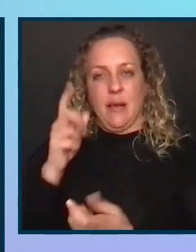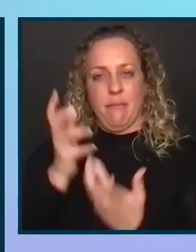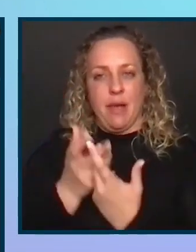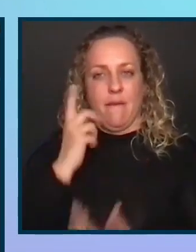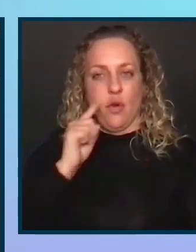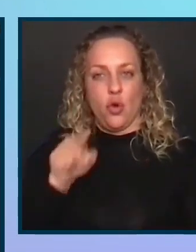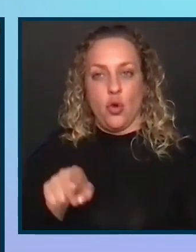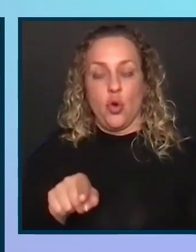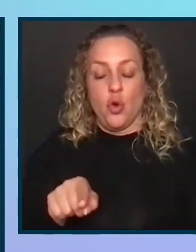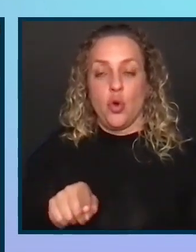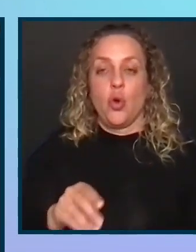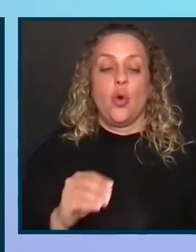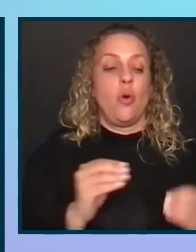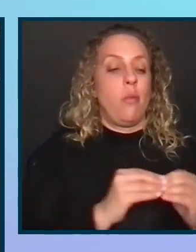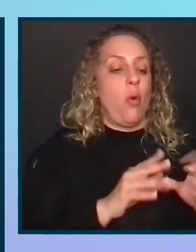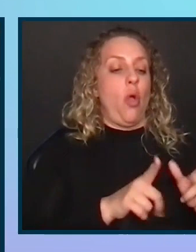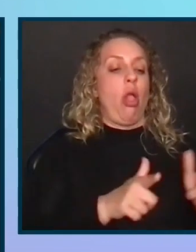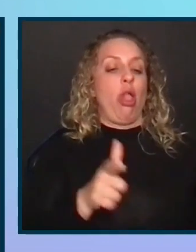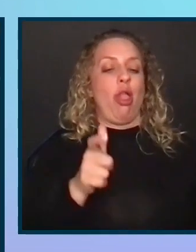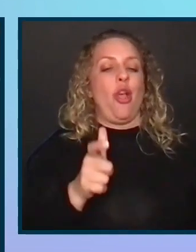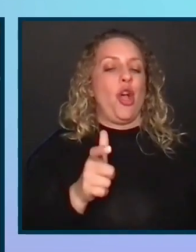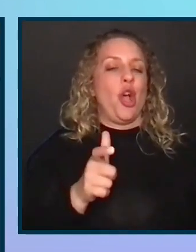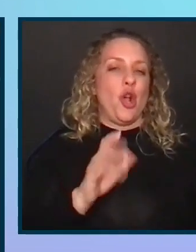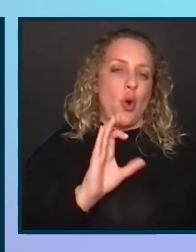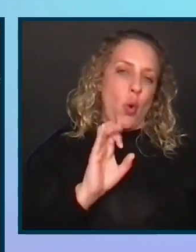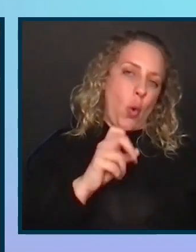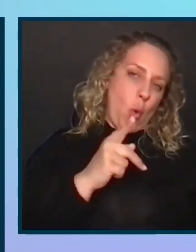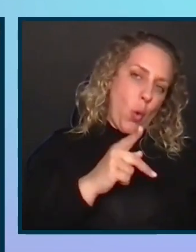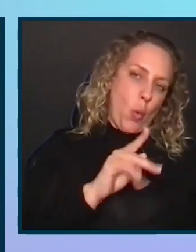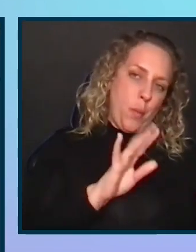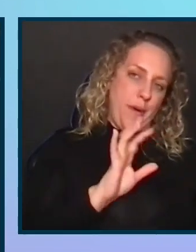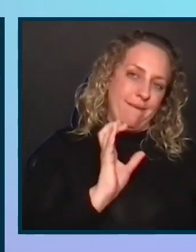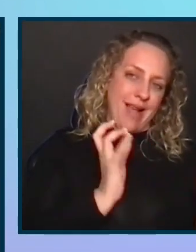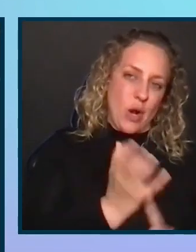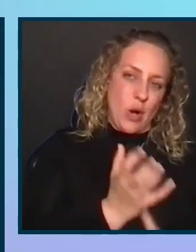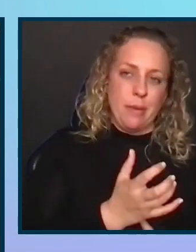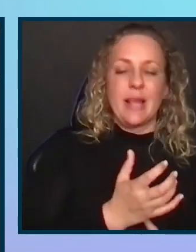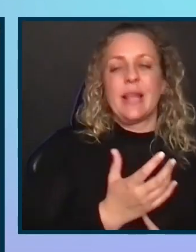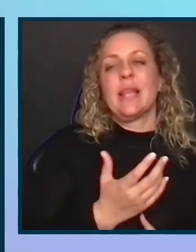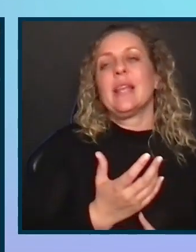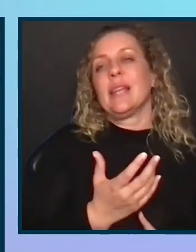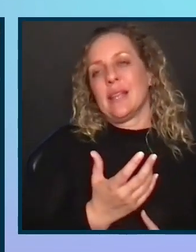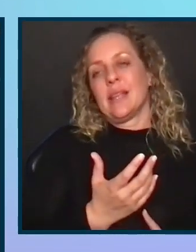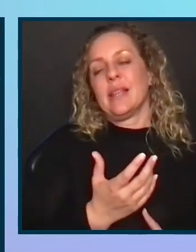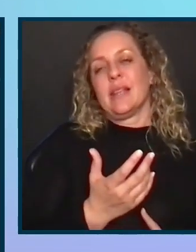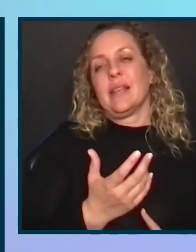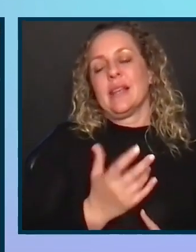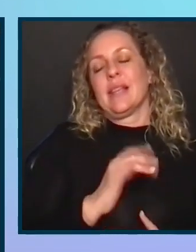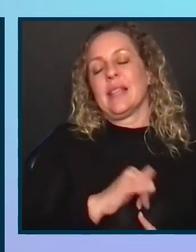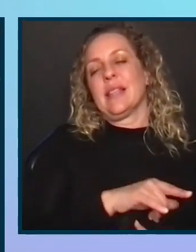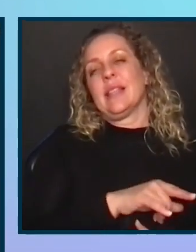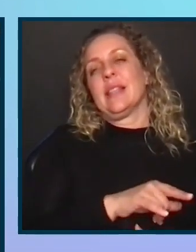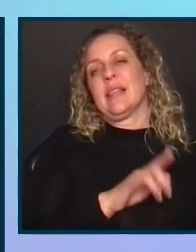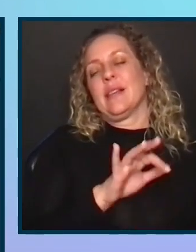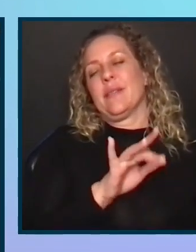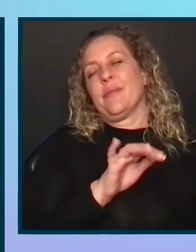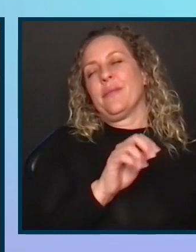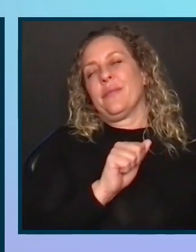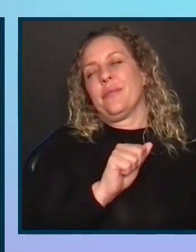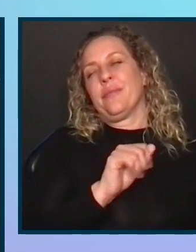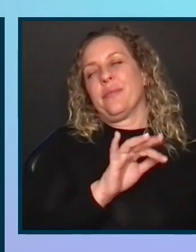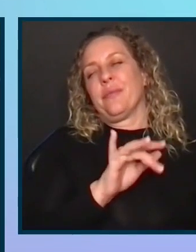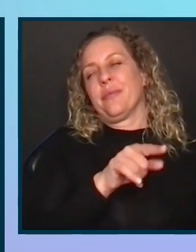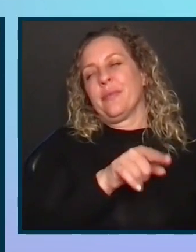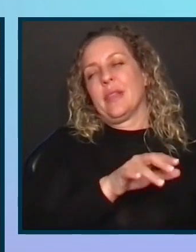If you're working in a more larger corporate environment, the actual